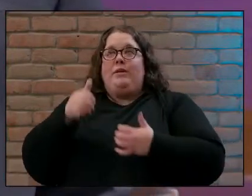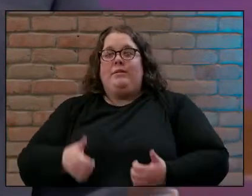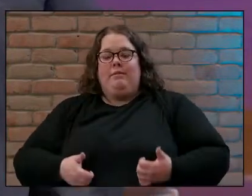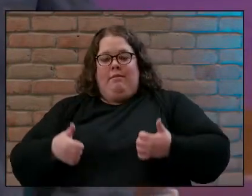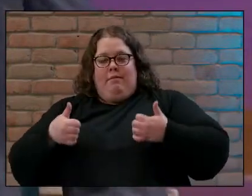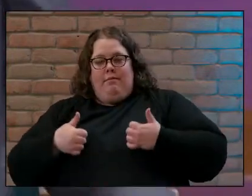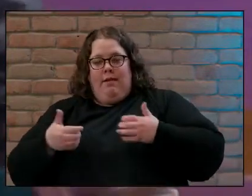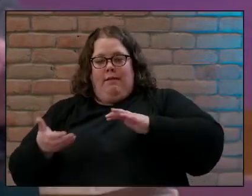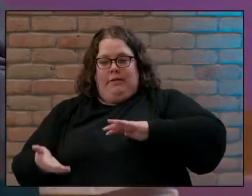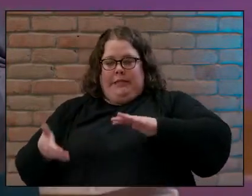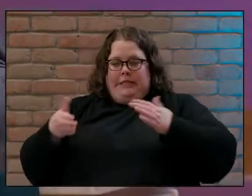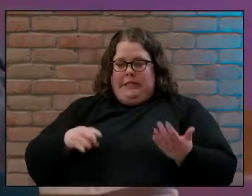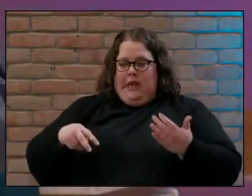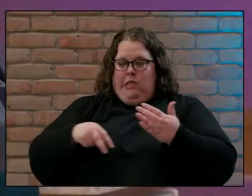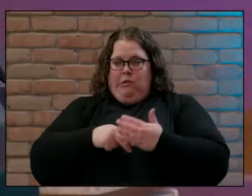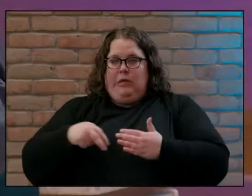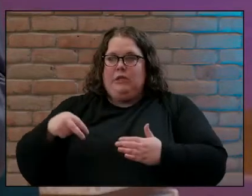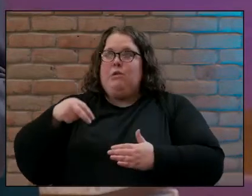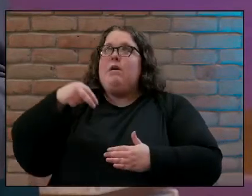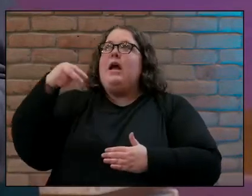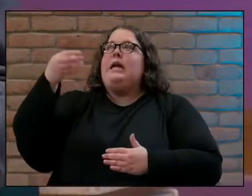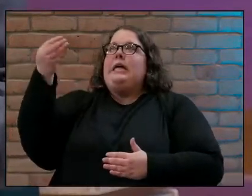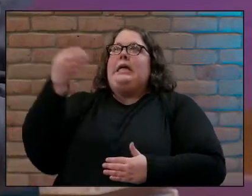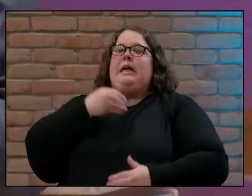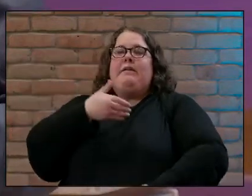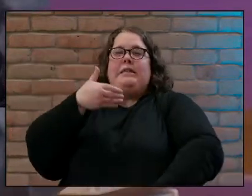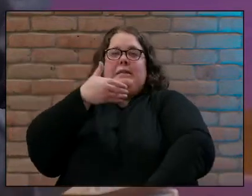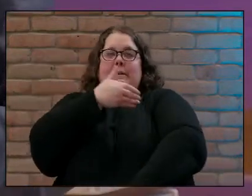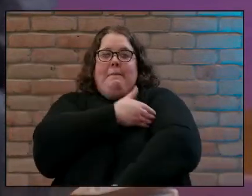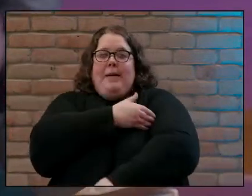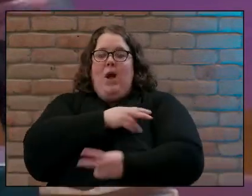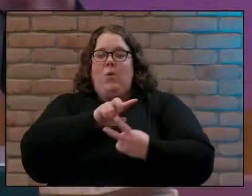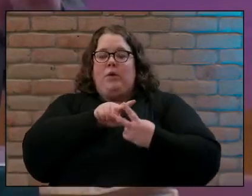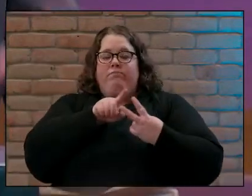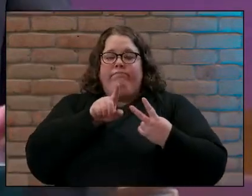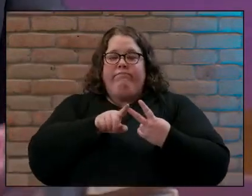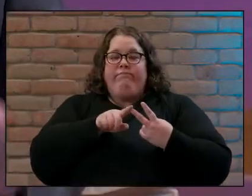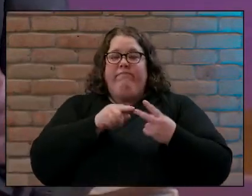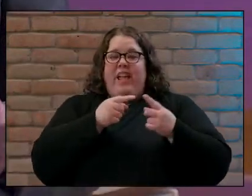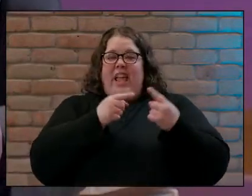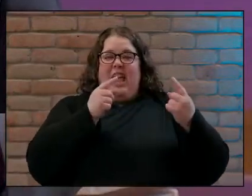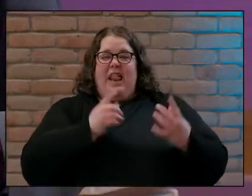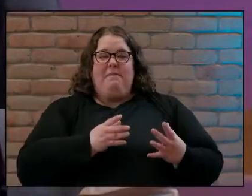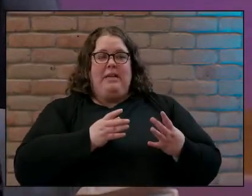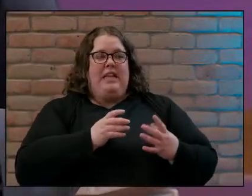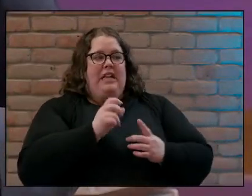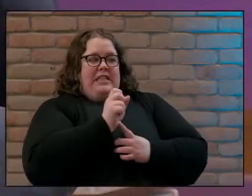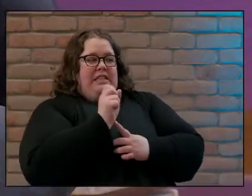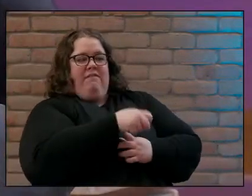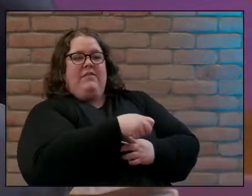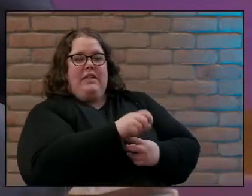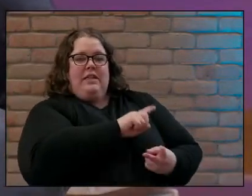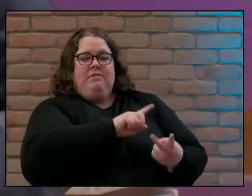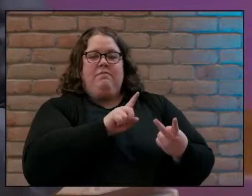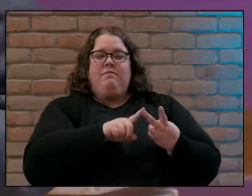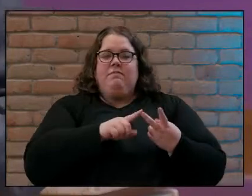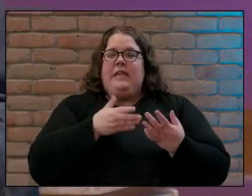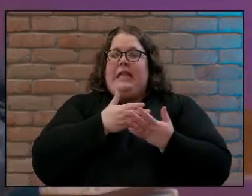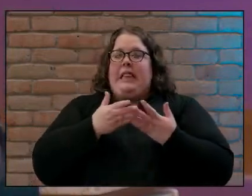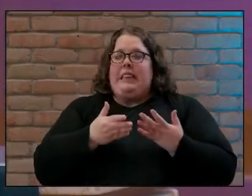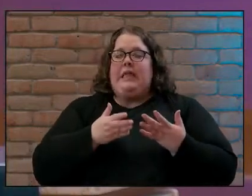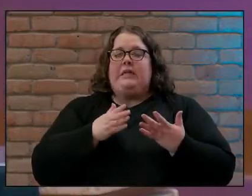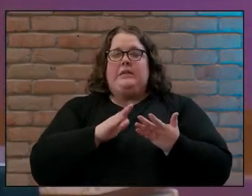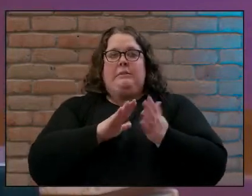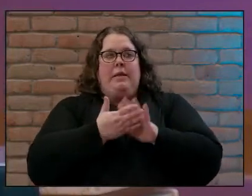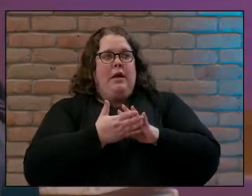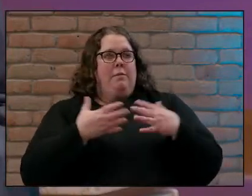power both to defeat the enemy and to restore things to the way that they were to restore